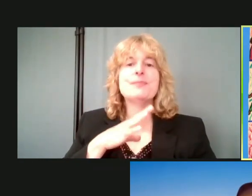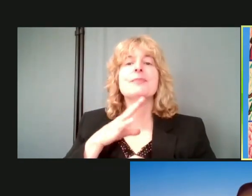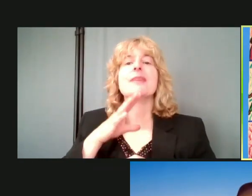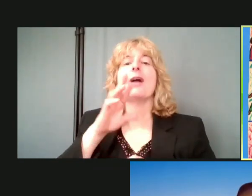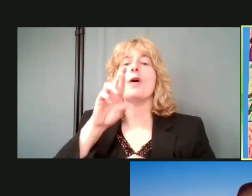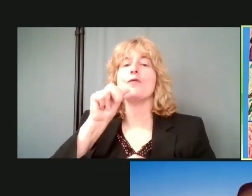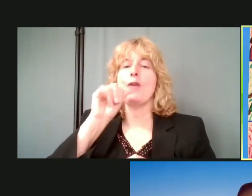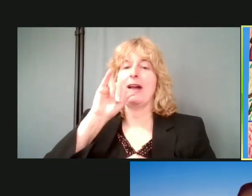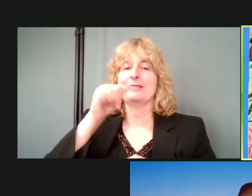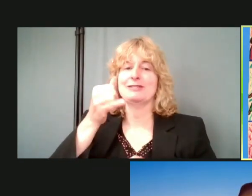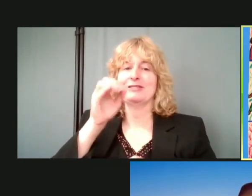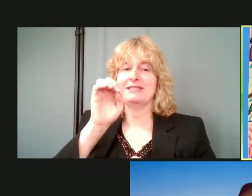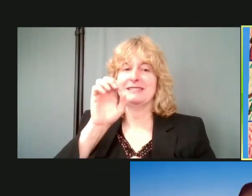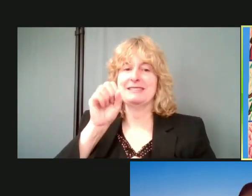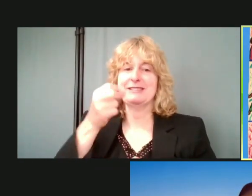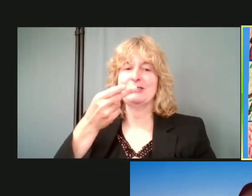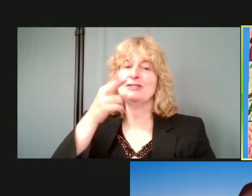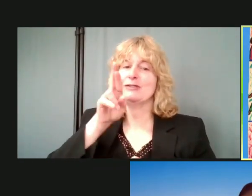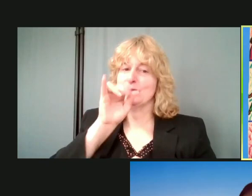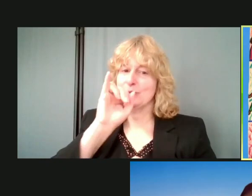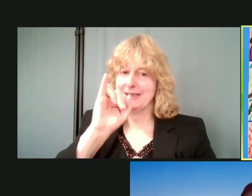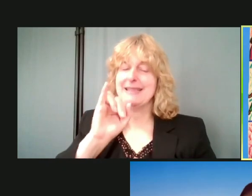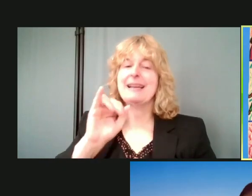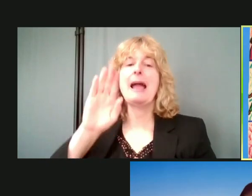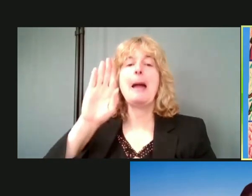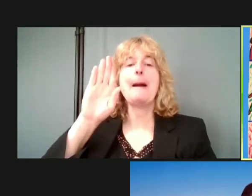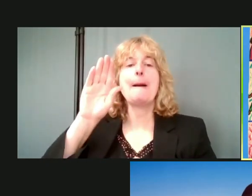Rajeshri, Rajeshri Bhatia, if you will.